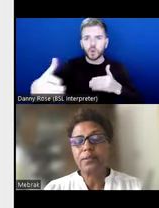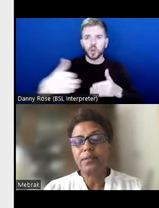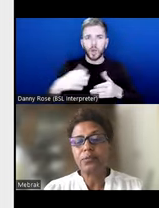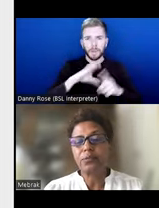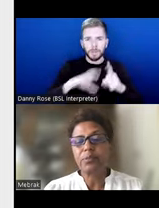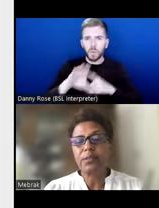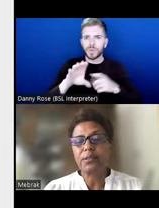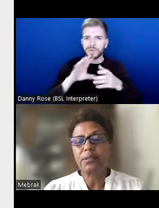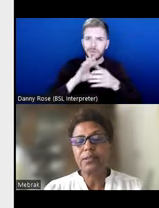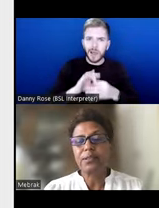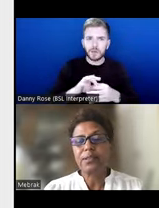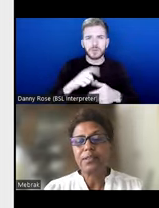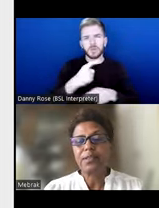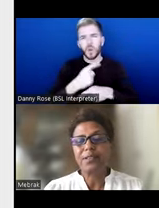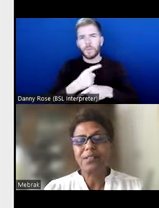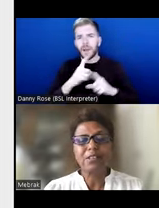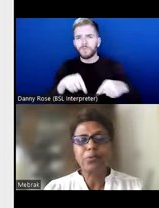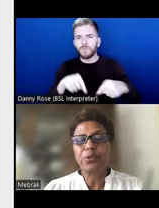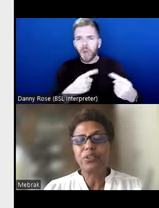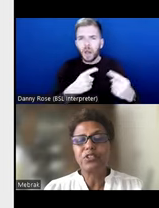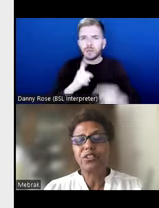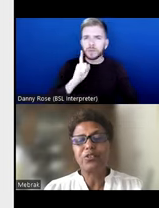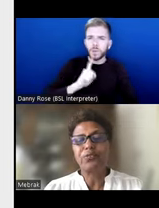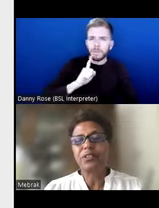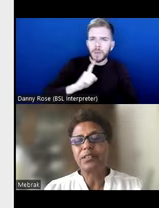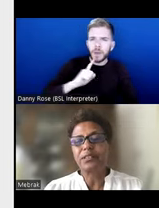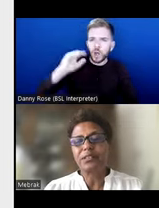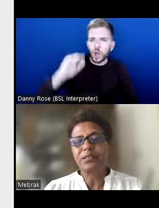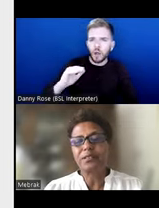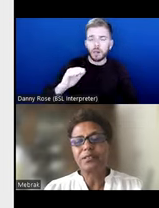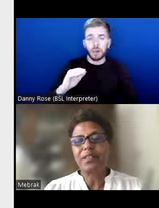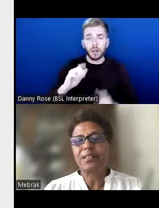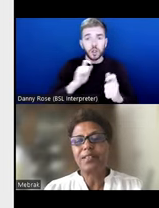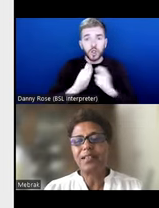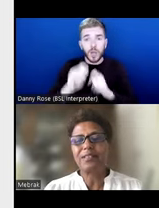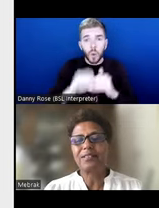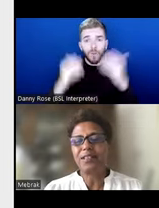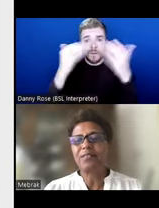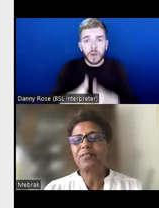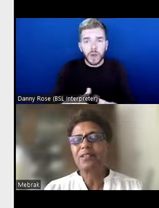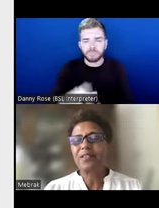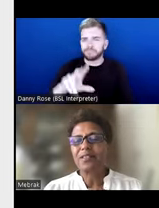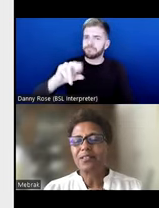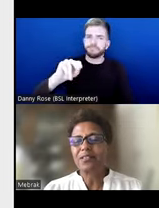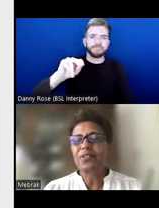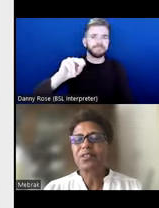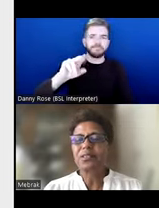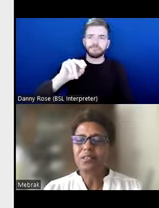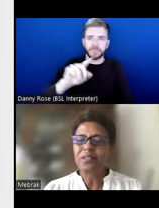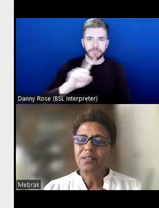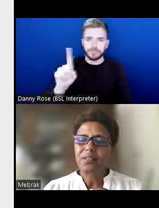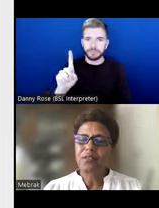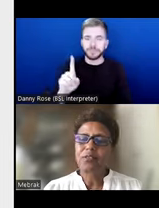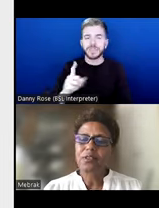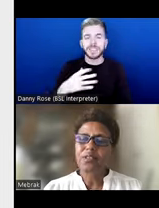violence against women and girls, it won't change overnight, it has to have a very